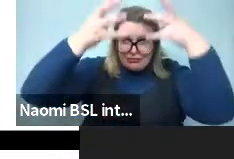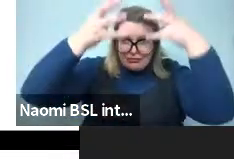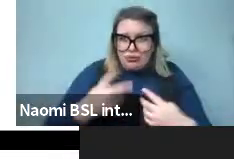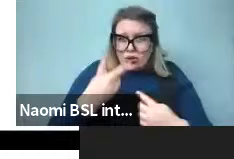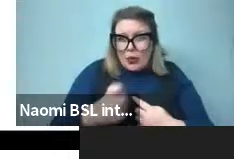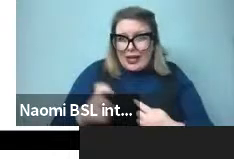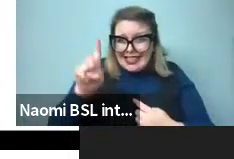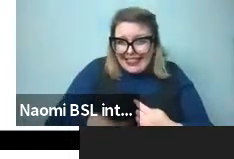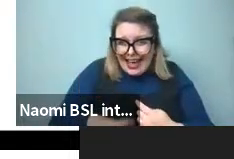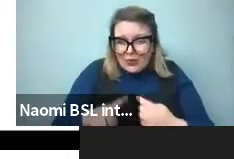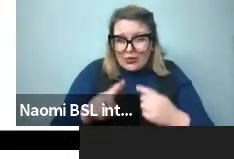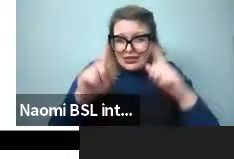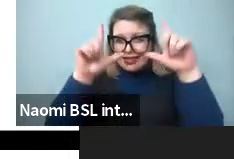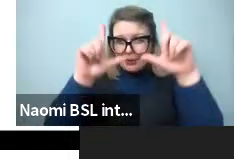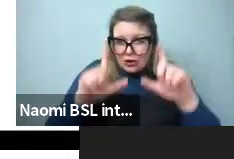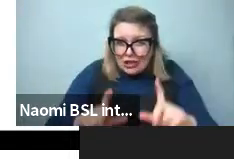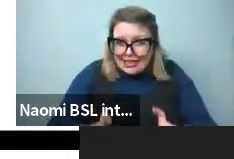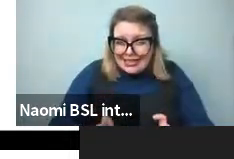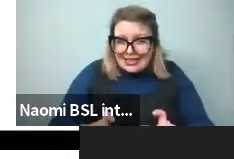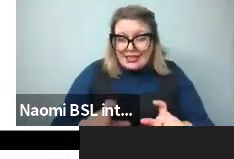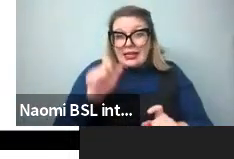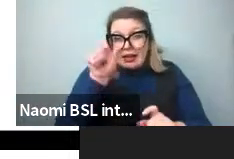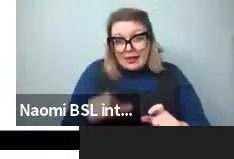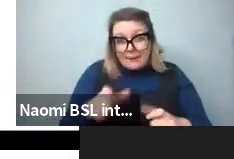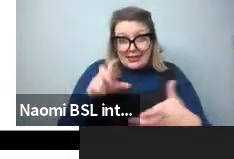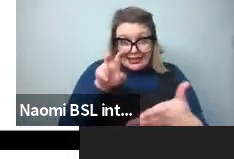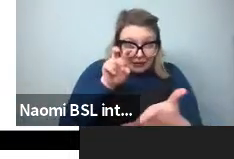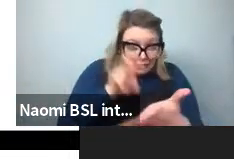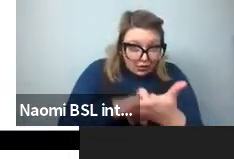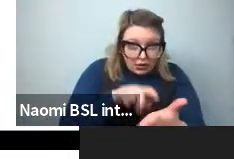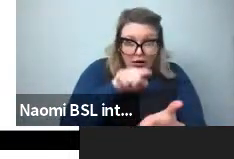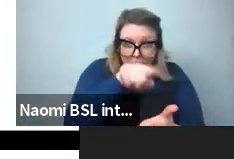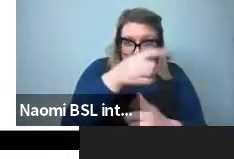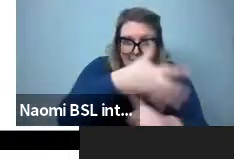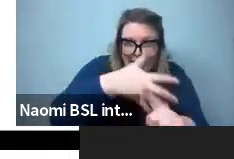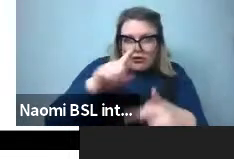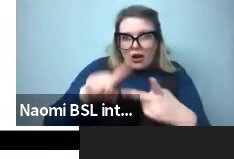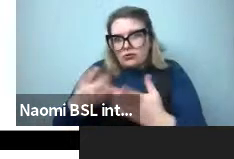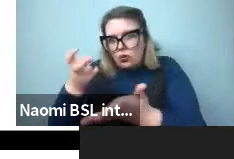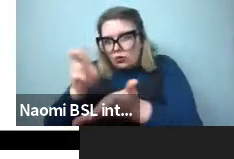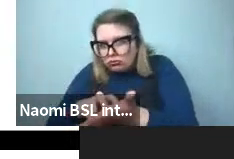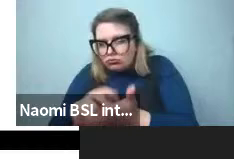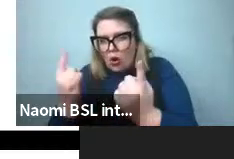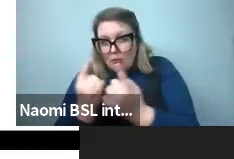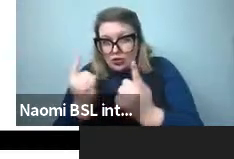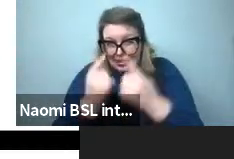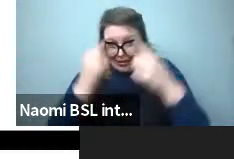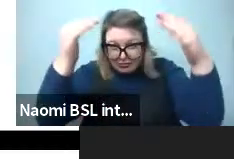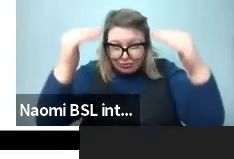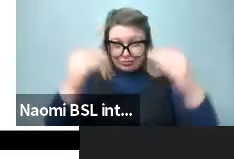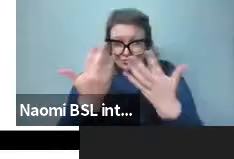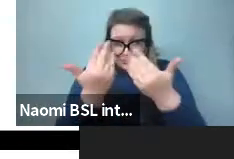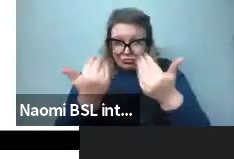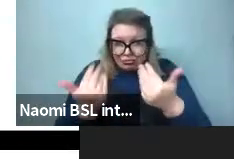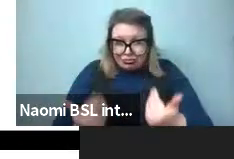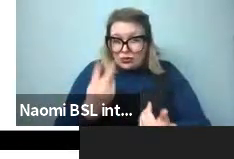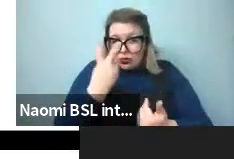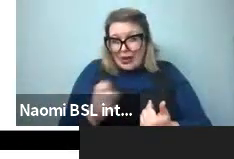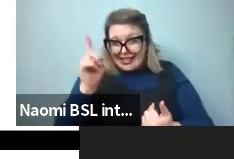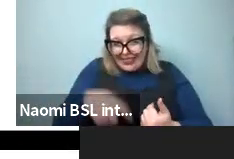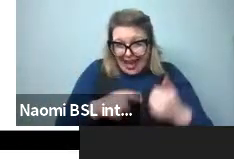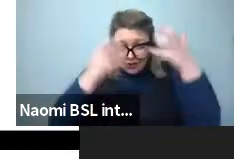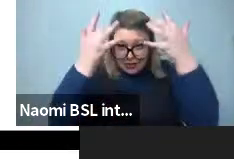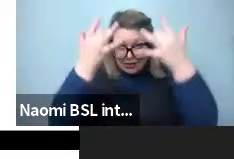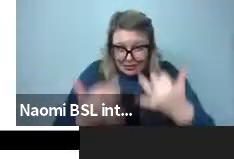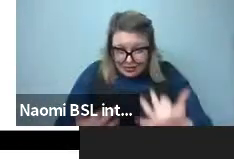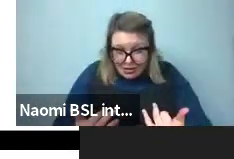Each one which is hand coded for what's an object and what's a background. And strikingly, we see the likelihood that a